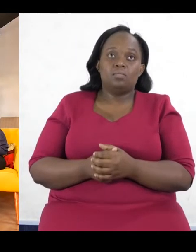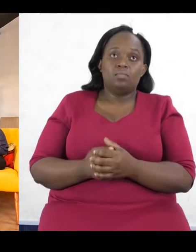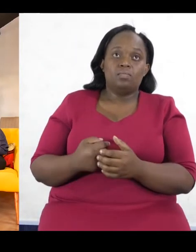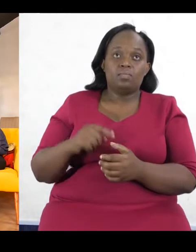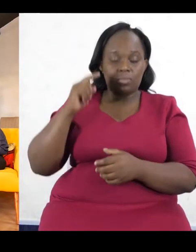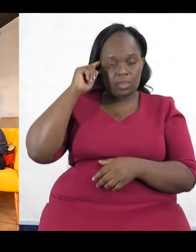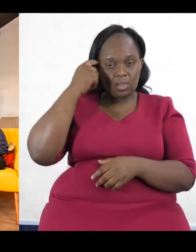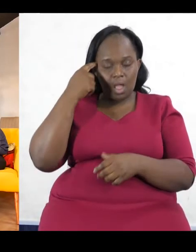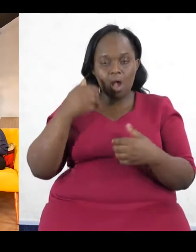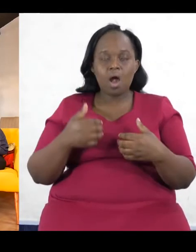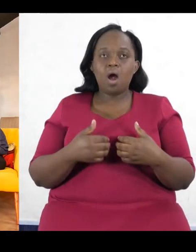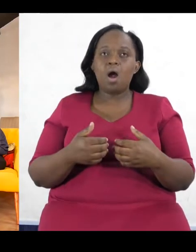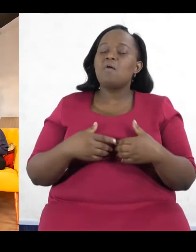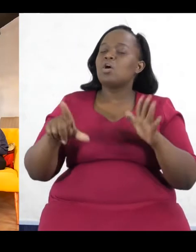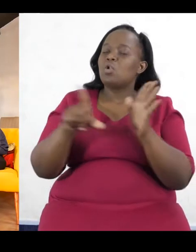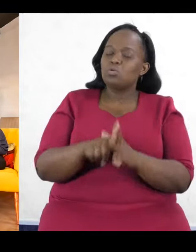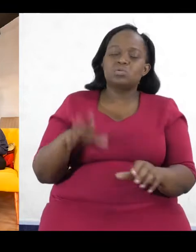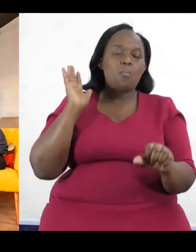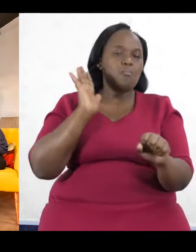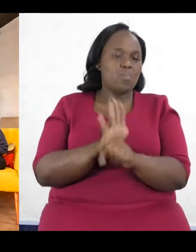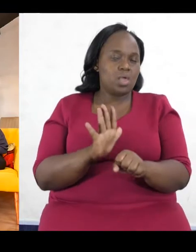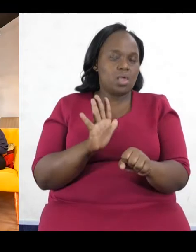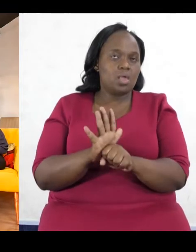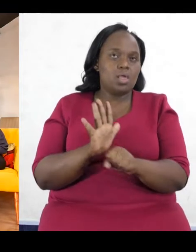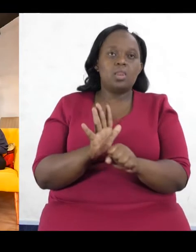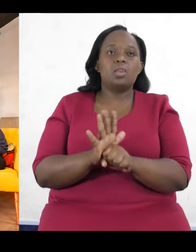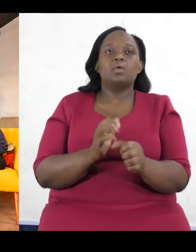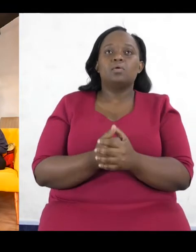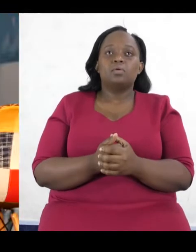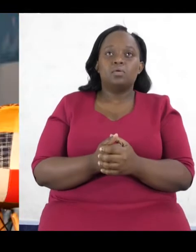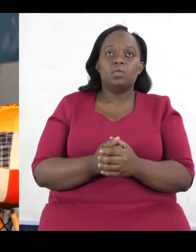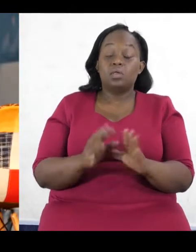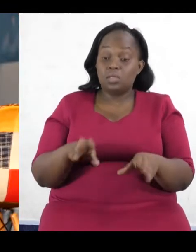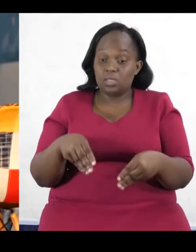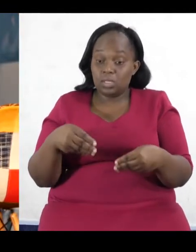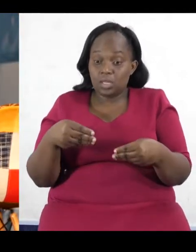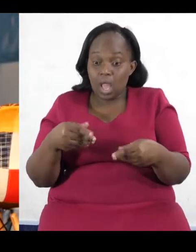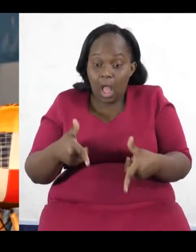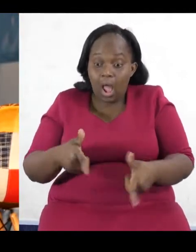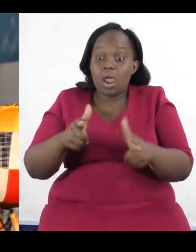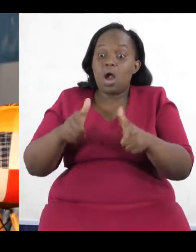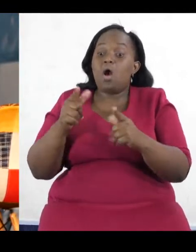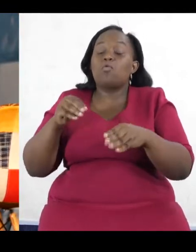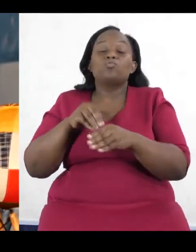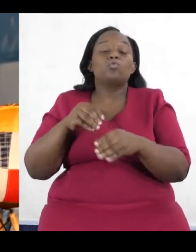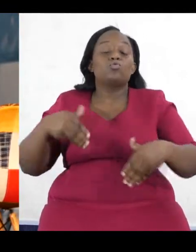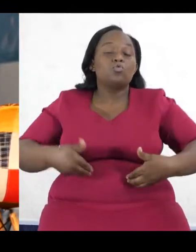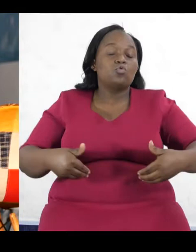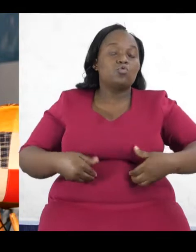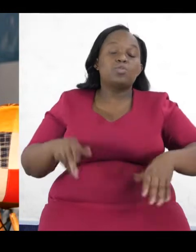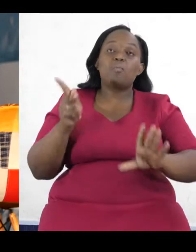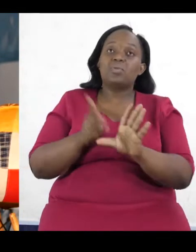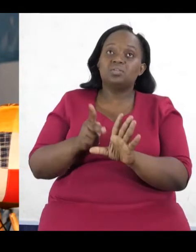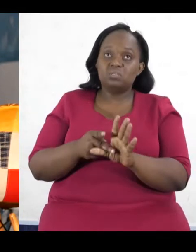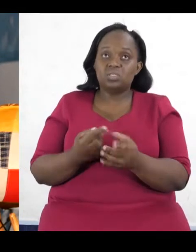I think there are quite a number of laws that actually have provisions for young people to participate in these processes.